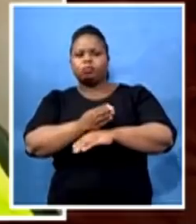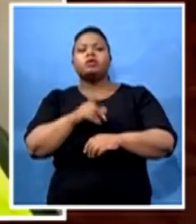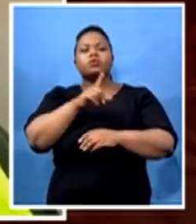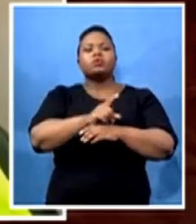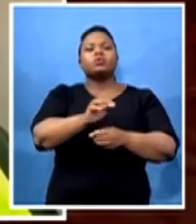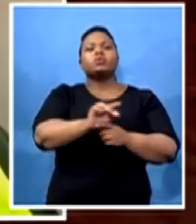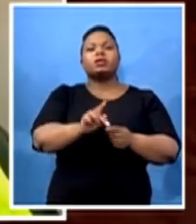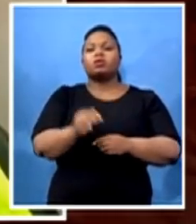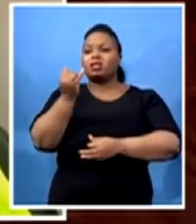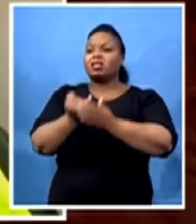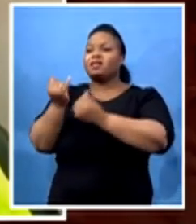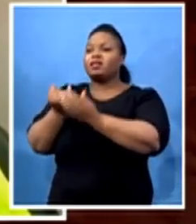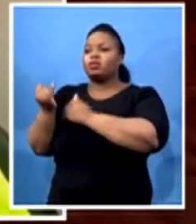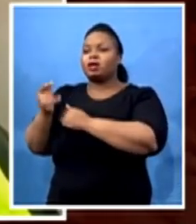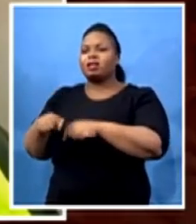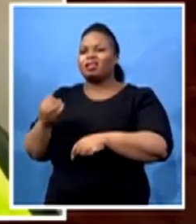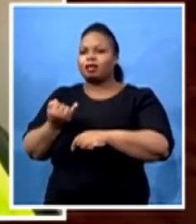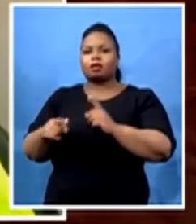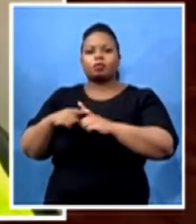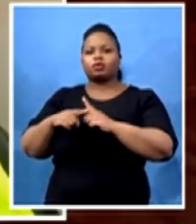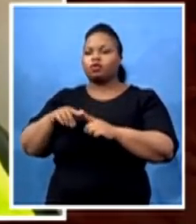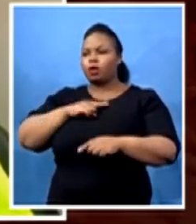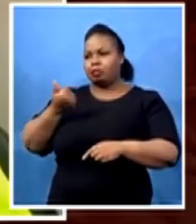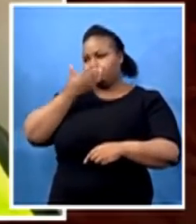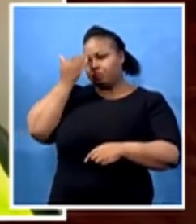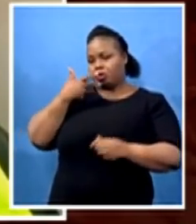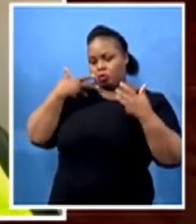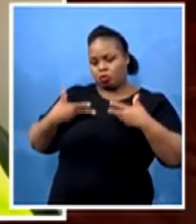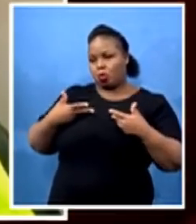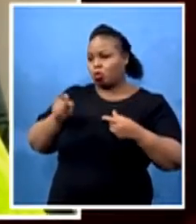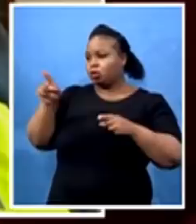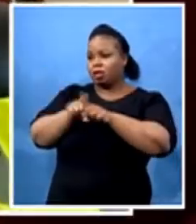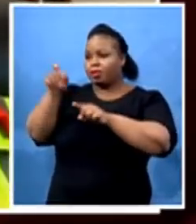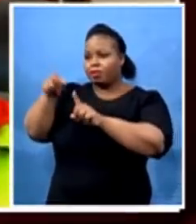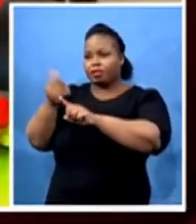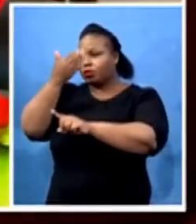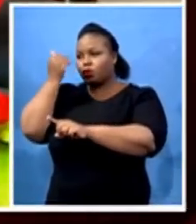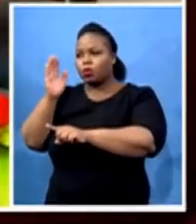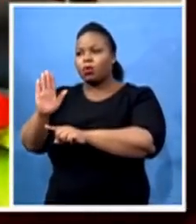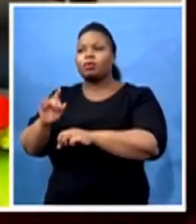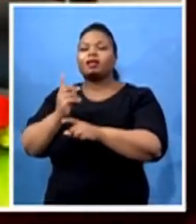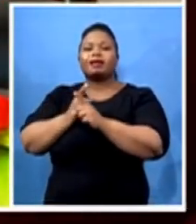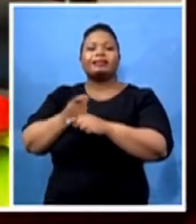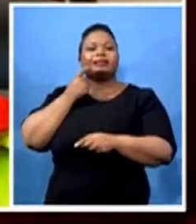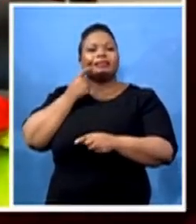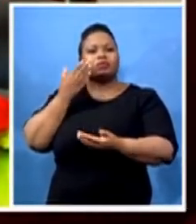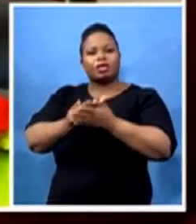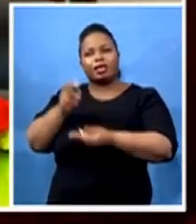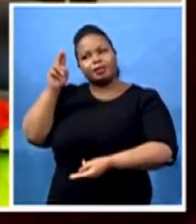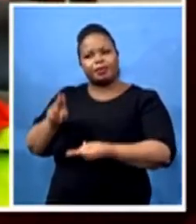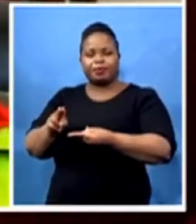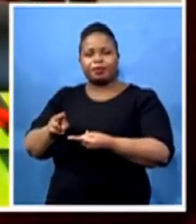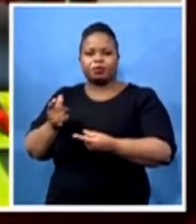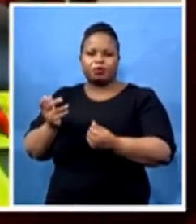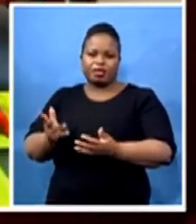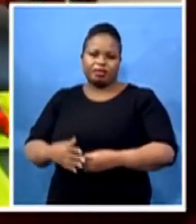it's just that you don't know or sometimes they don't even know. We will be able to do that. MC, that's the general